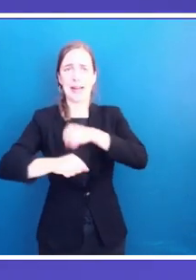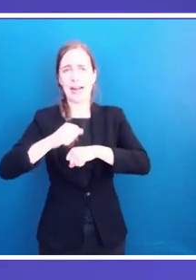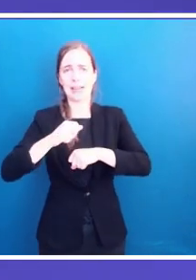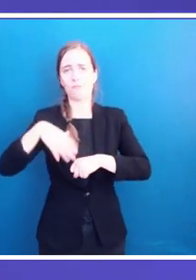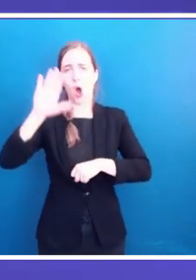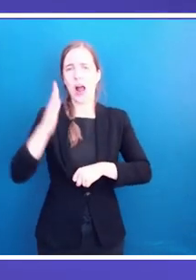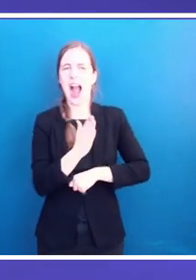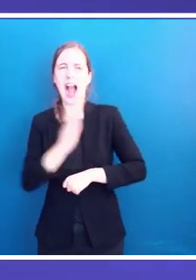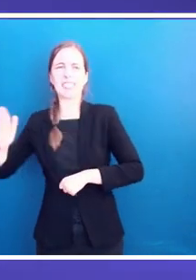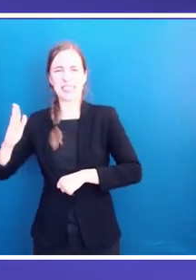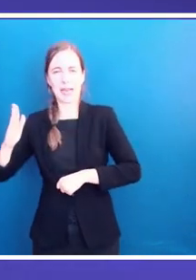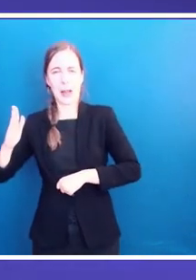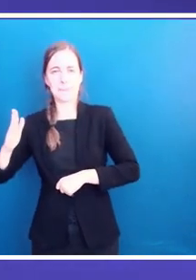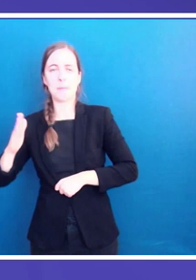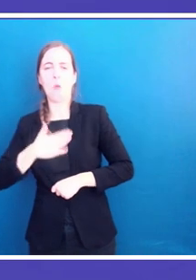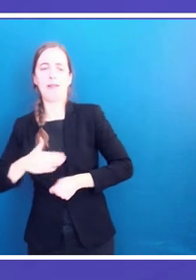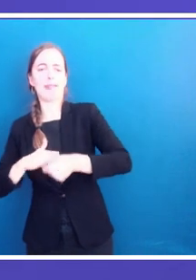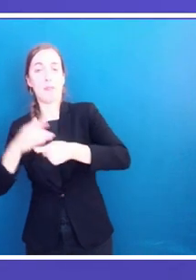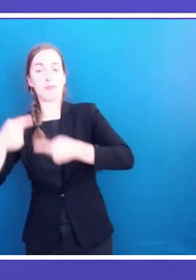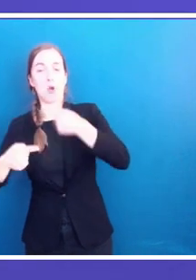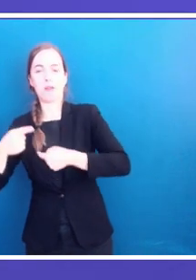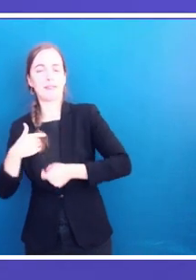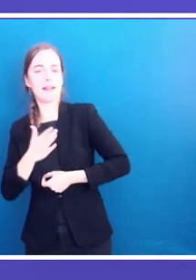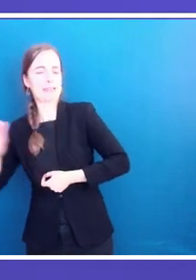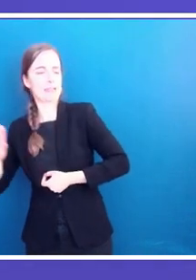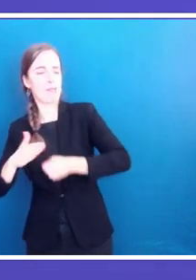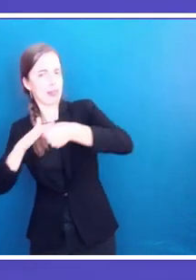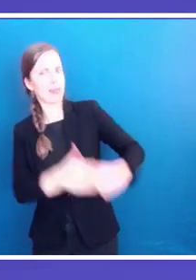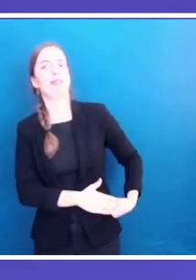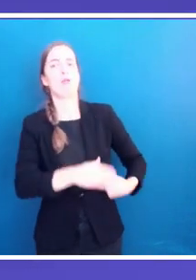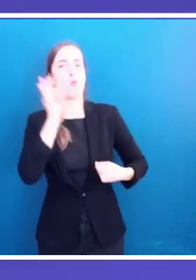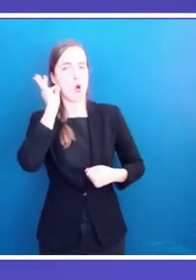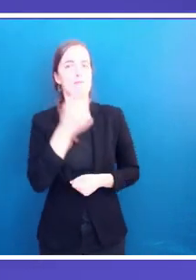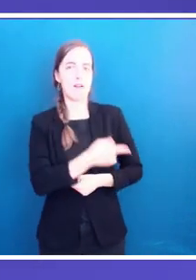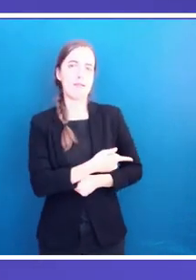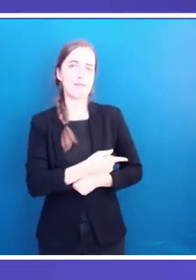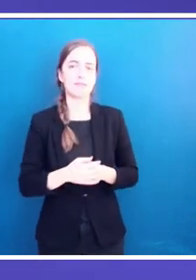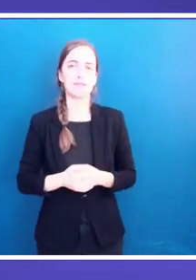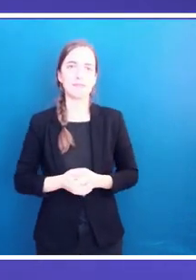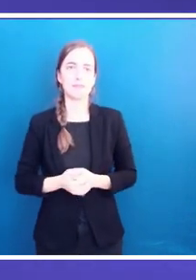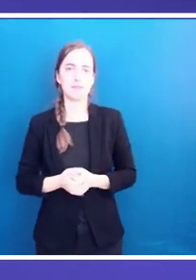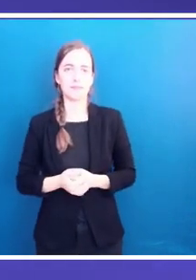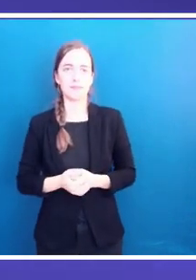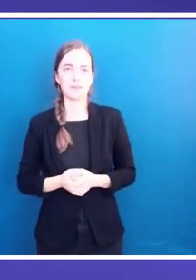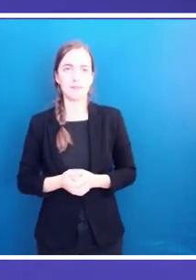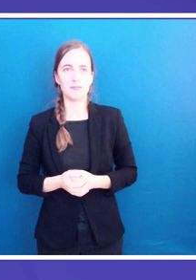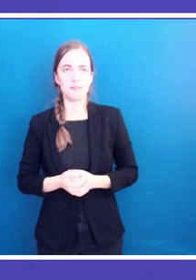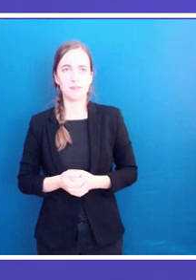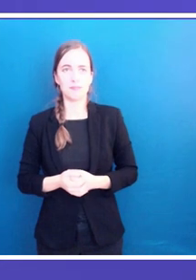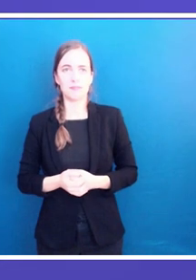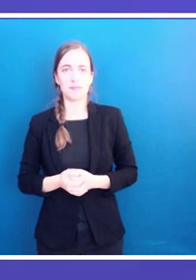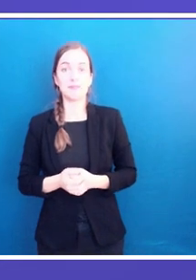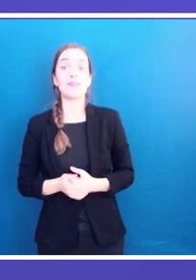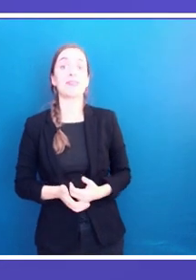will suffer from gender-based violence in the course of their lives, polls suggest that the populist far-right is likely to